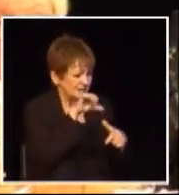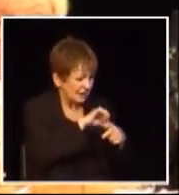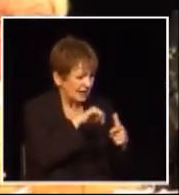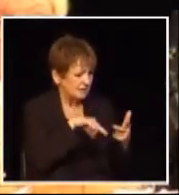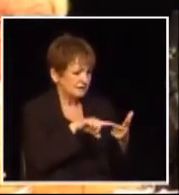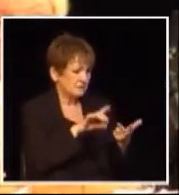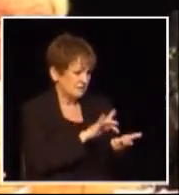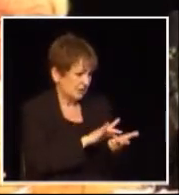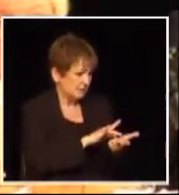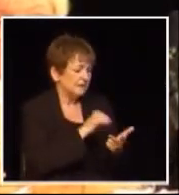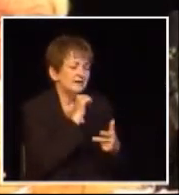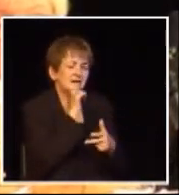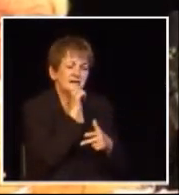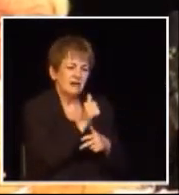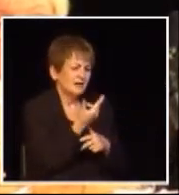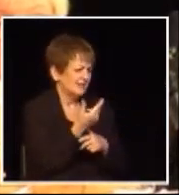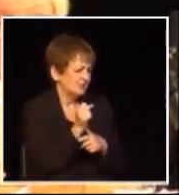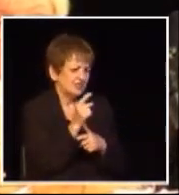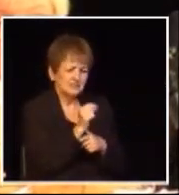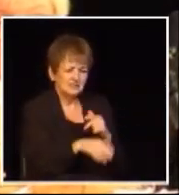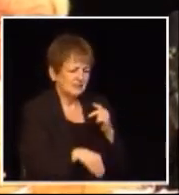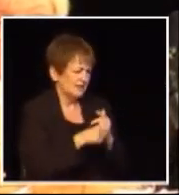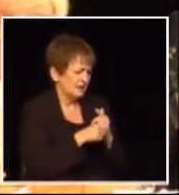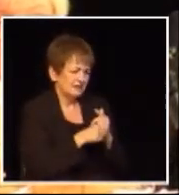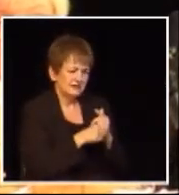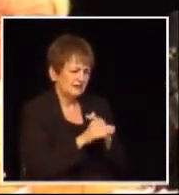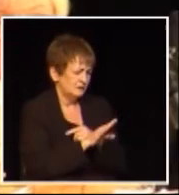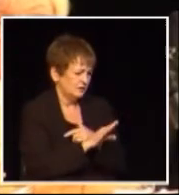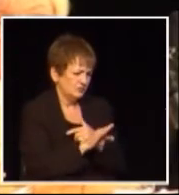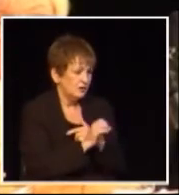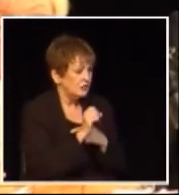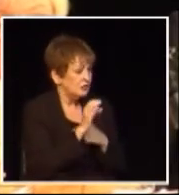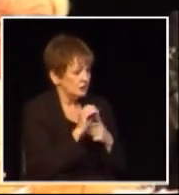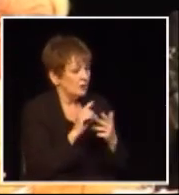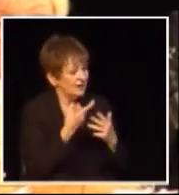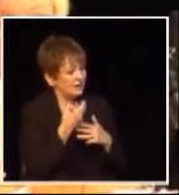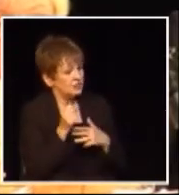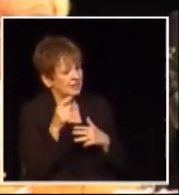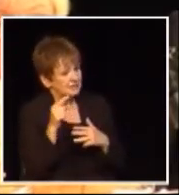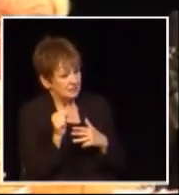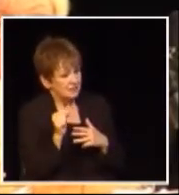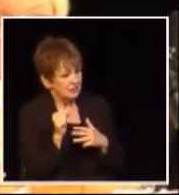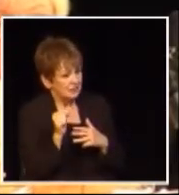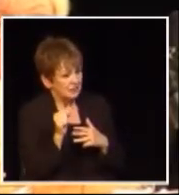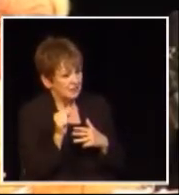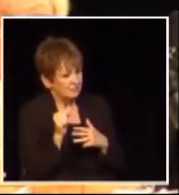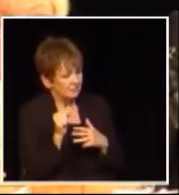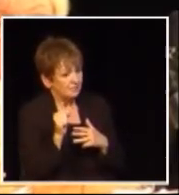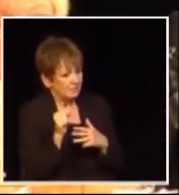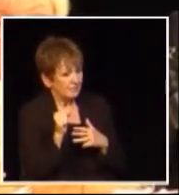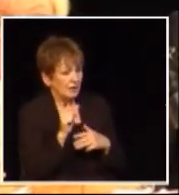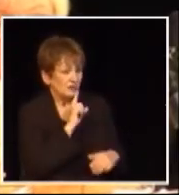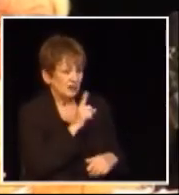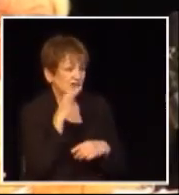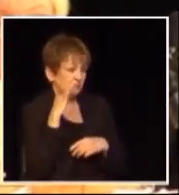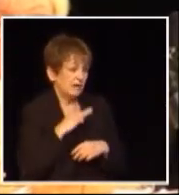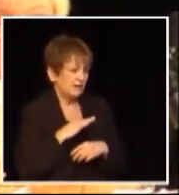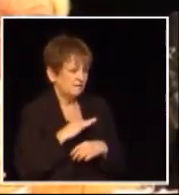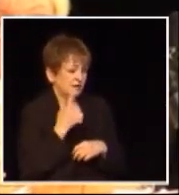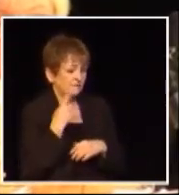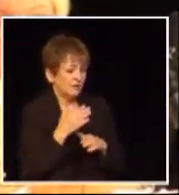food fuel medical are not subject to HST so having an HST